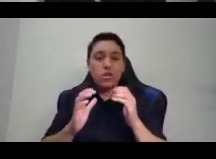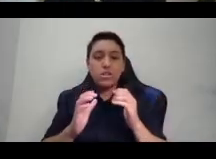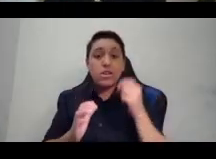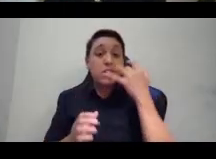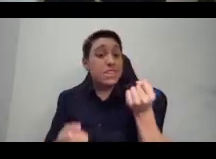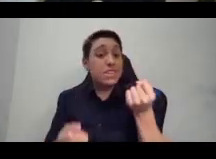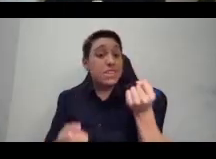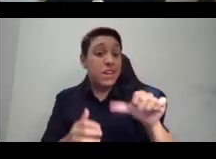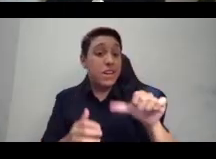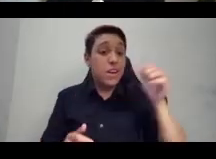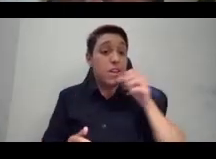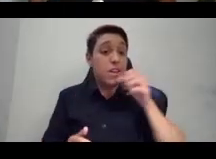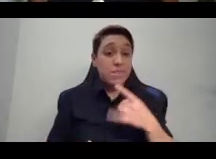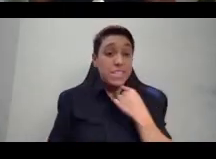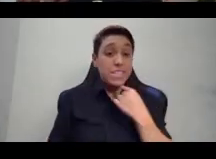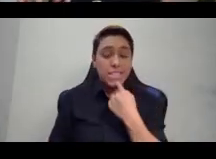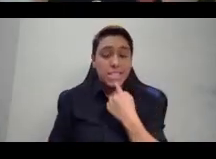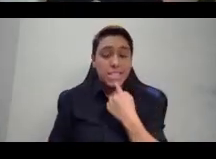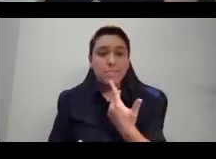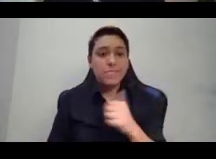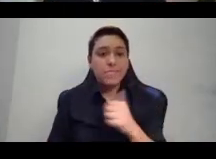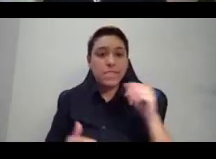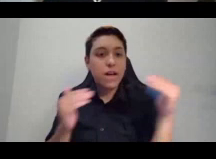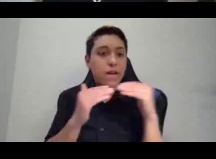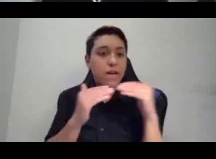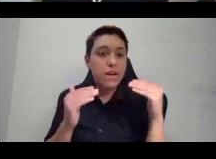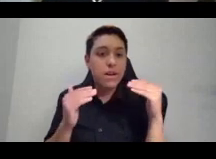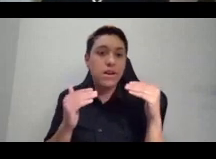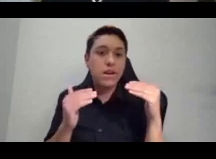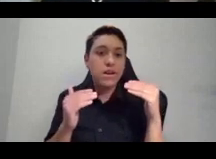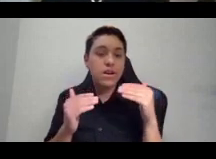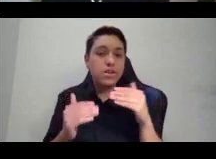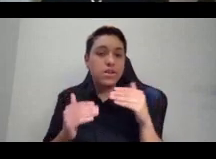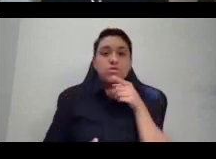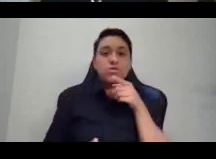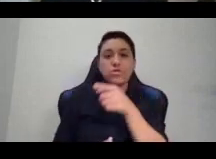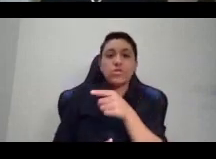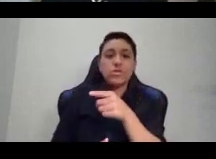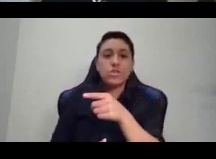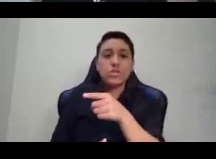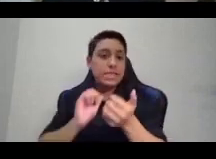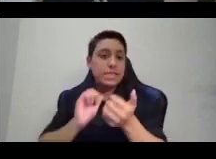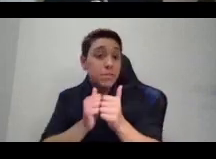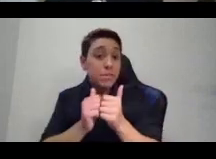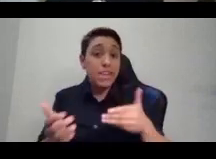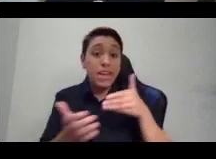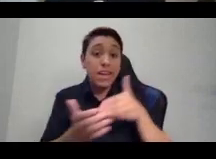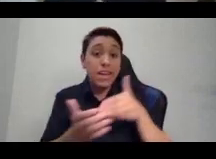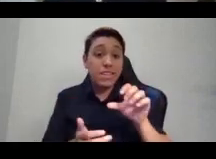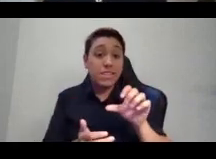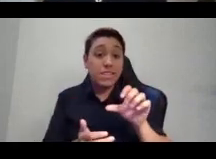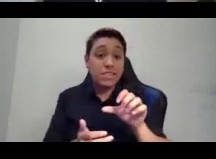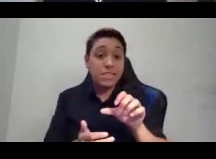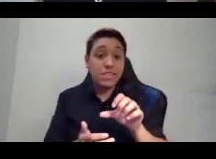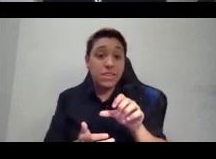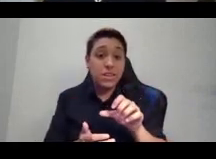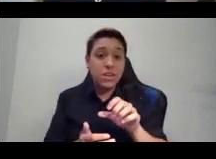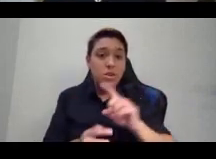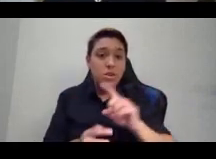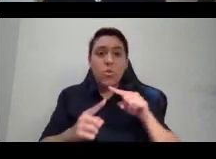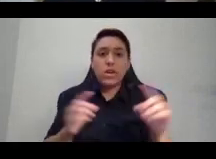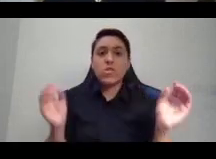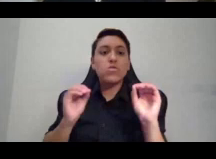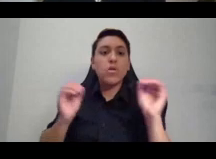lot of other women were saying that it was supposedly unfair that she was competing against them when they didn't actually know anything about her